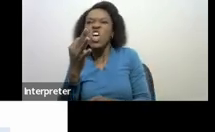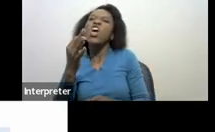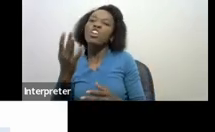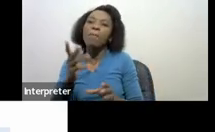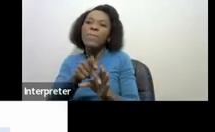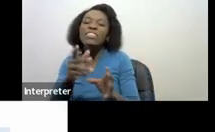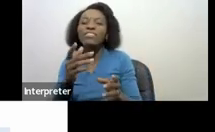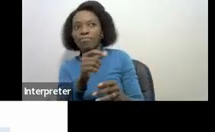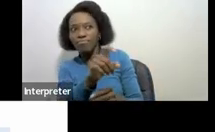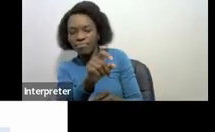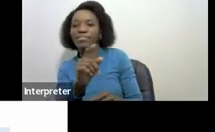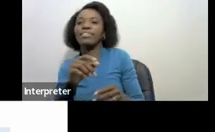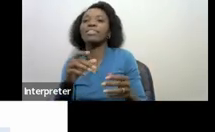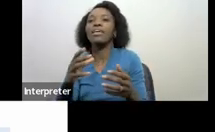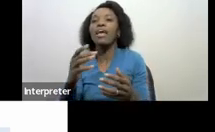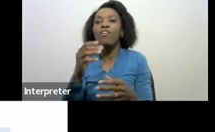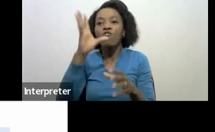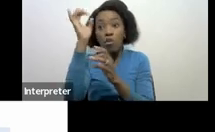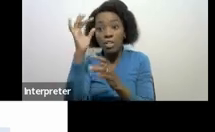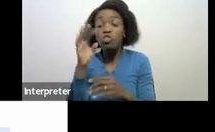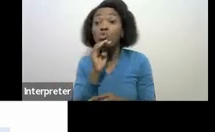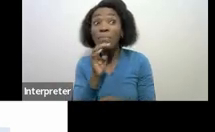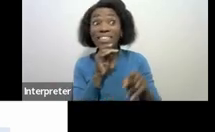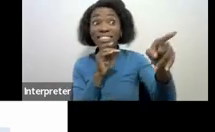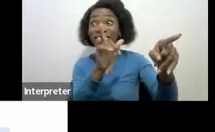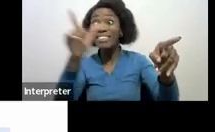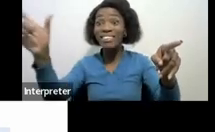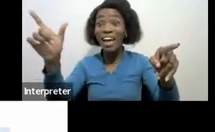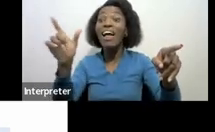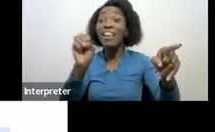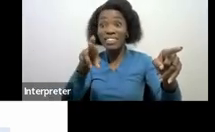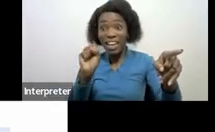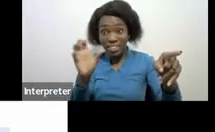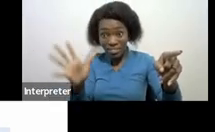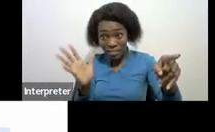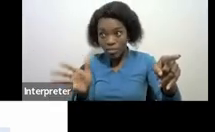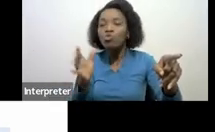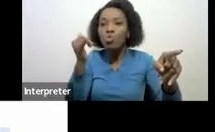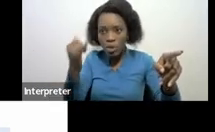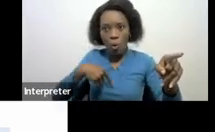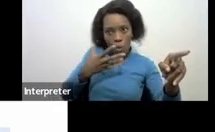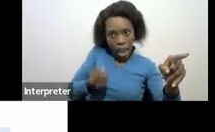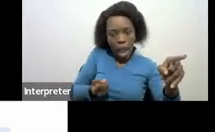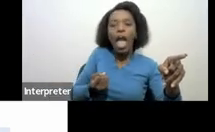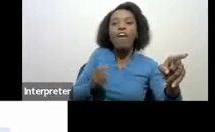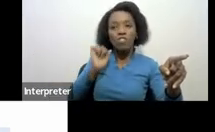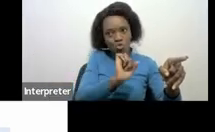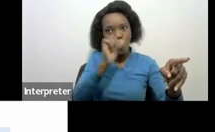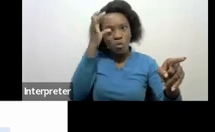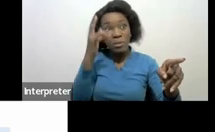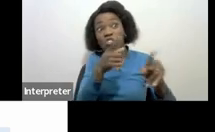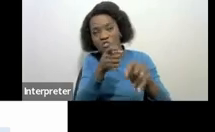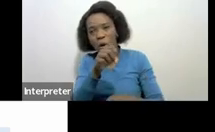so when we do we we submission your information from that specific public benefit organization